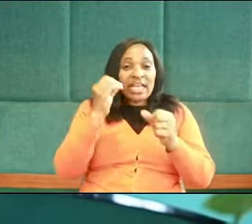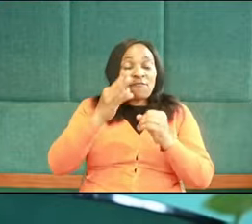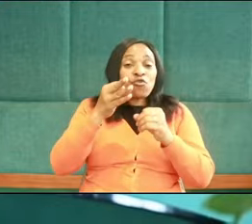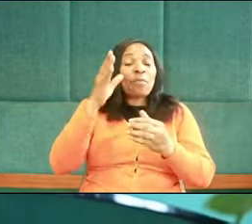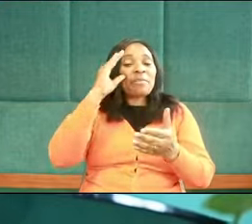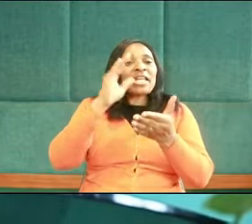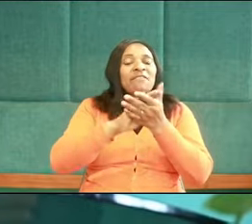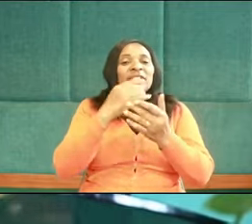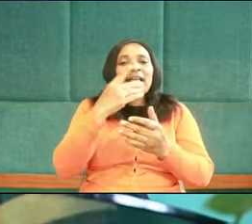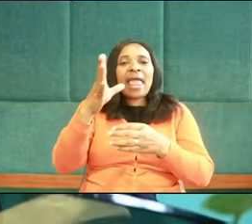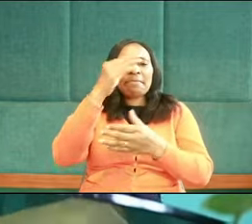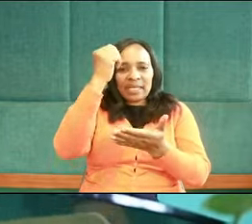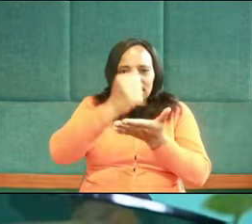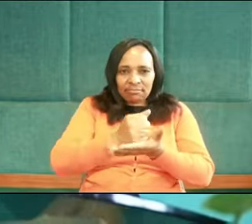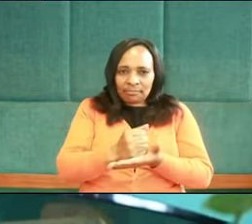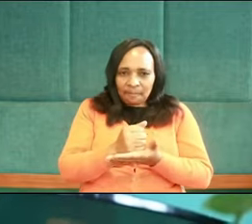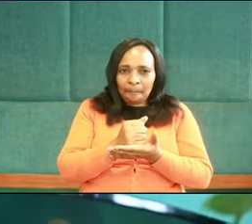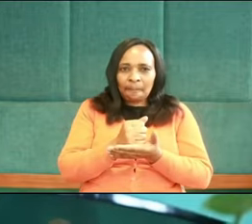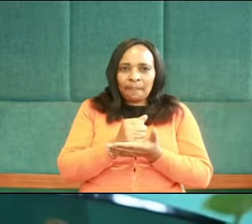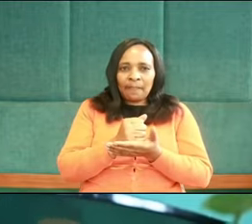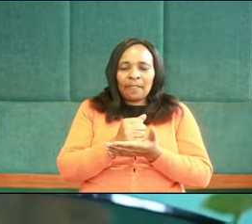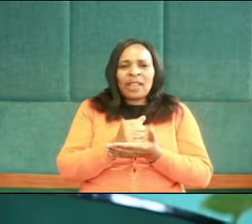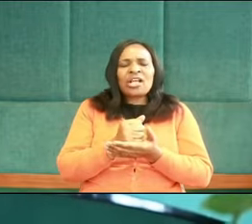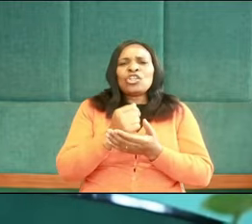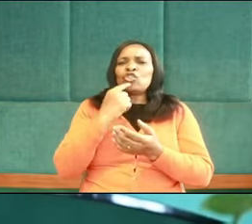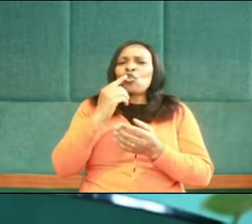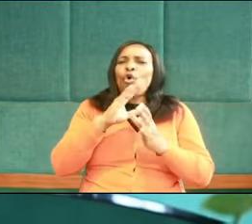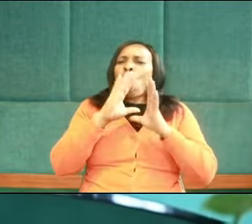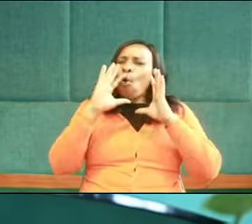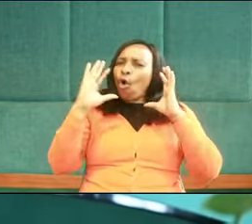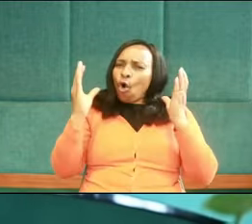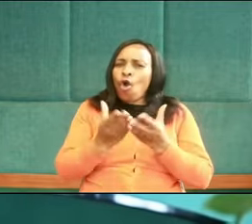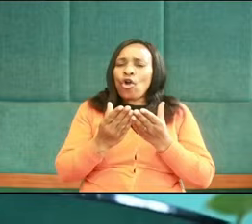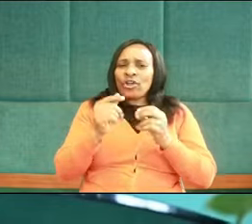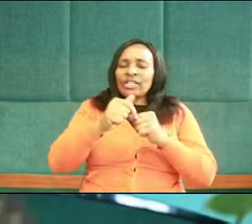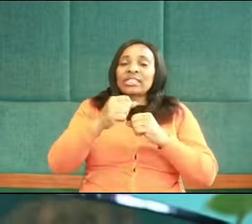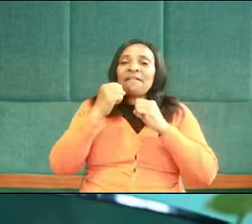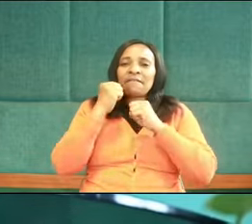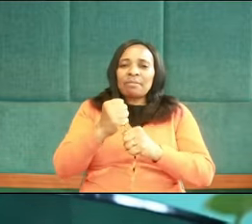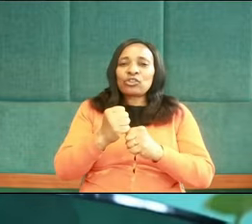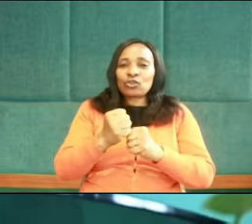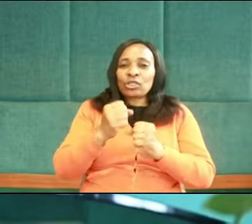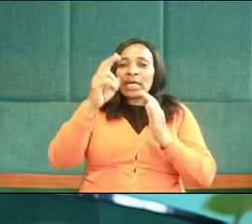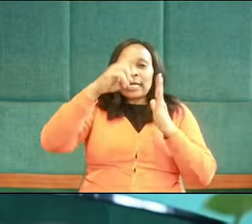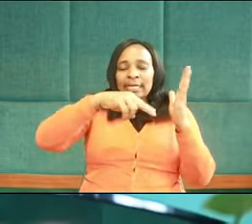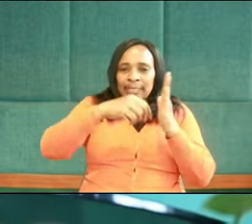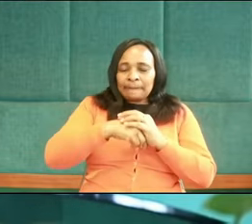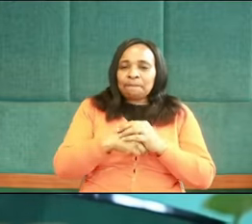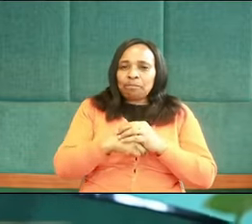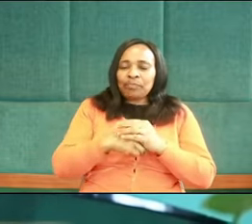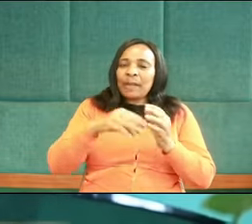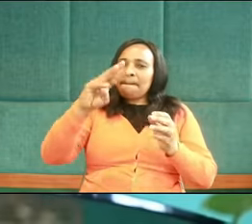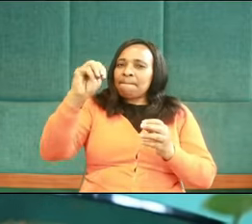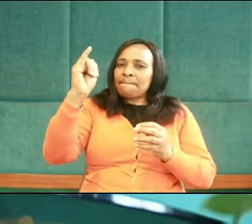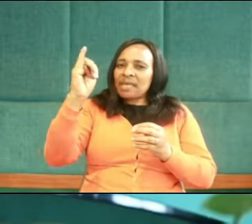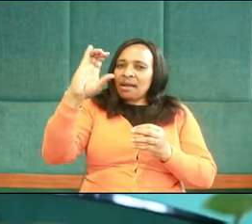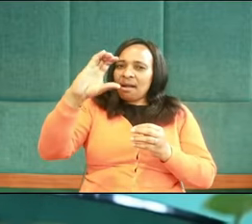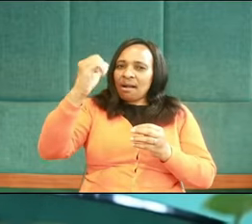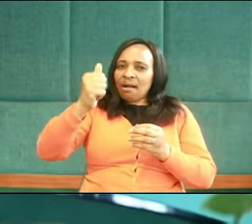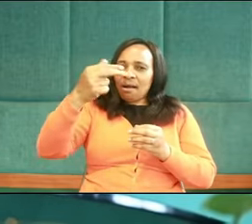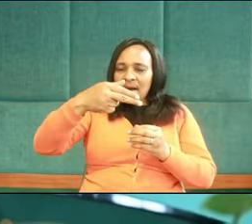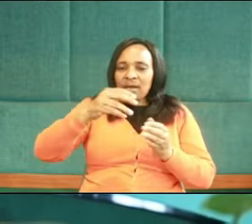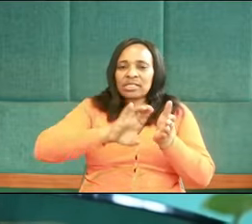believe that, women say amen to God. So on that affirmation, we're going to read to your hearing, Marker